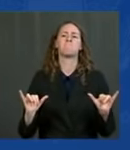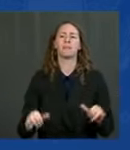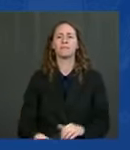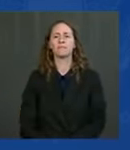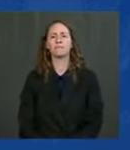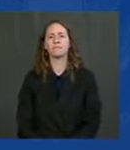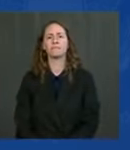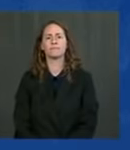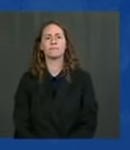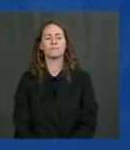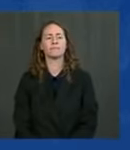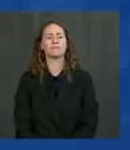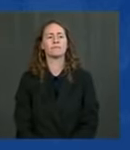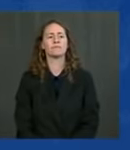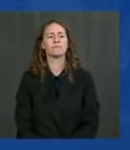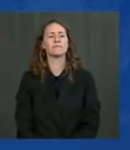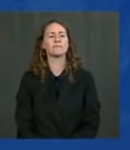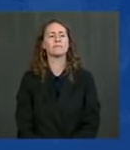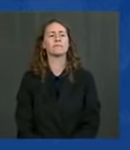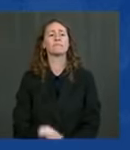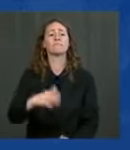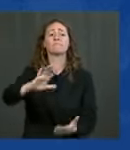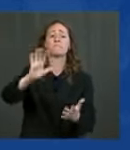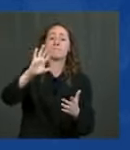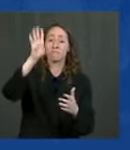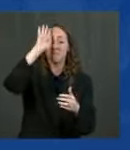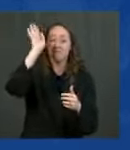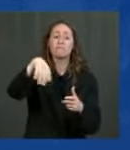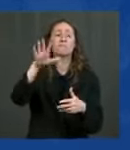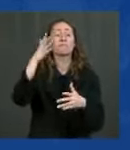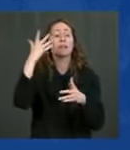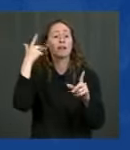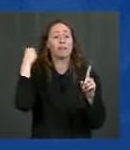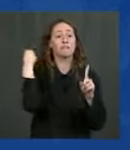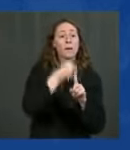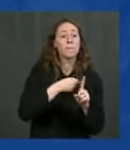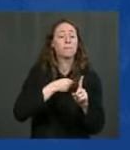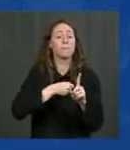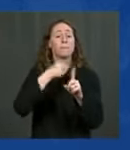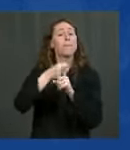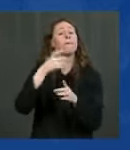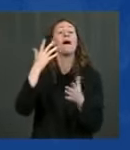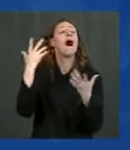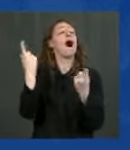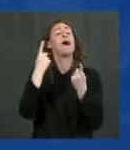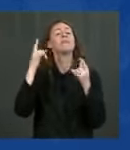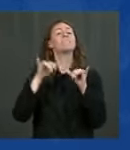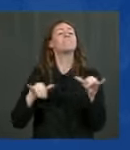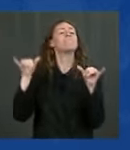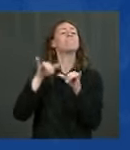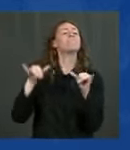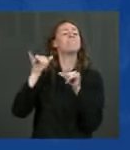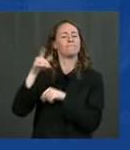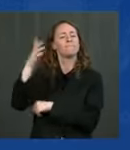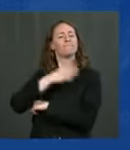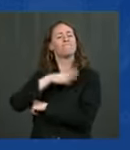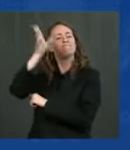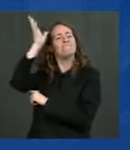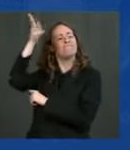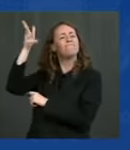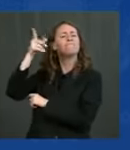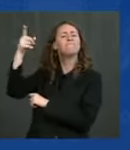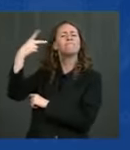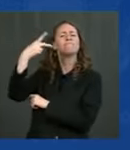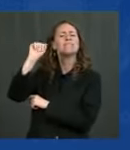but every time I'd walk out of my grandpop's house up in Scranton Pennsylvania he'd yell Joey keep the faith and my